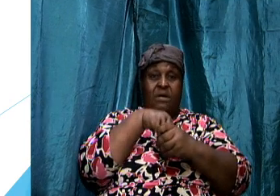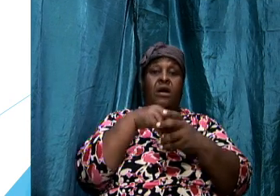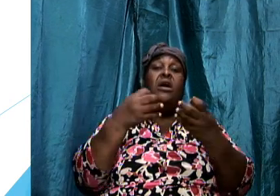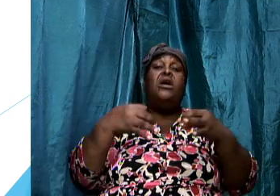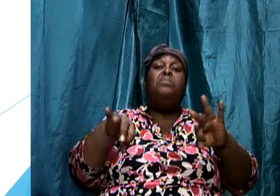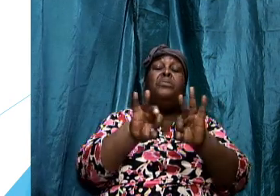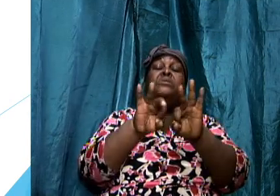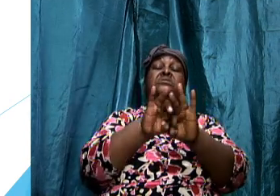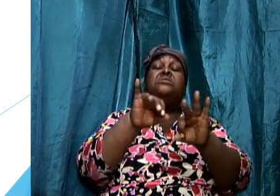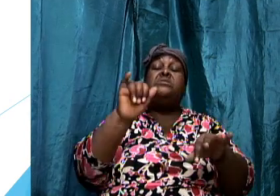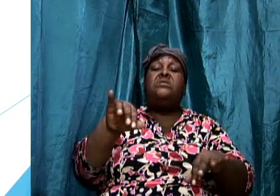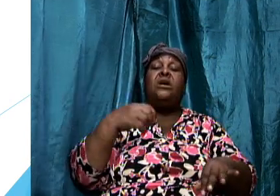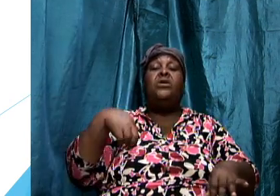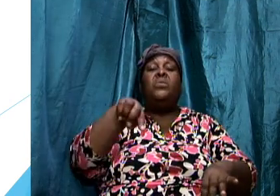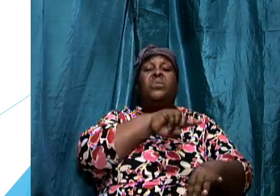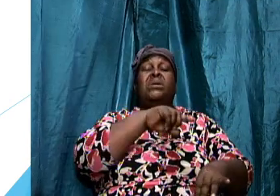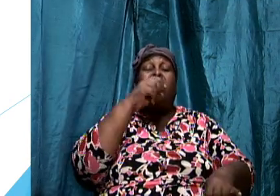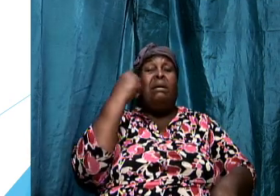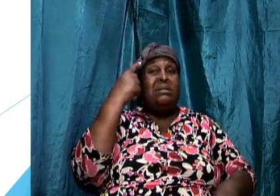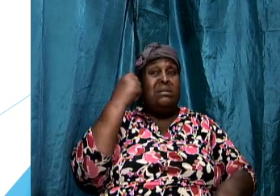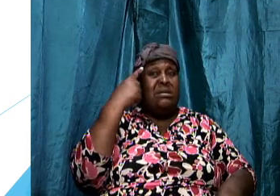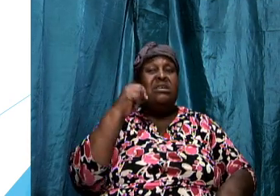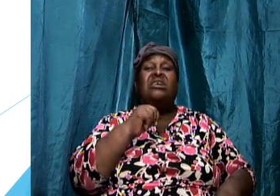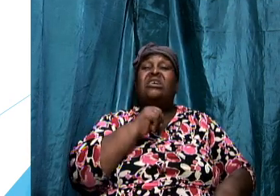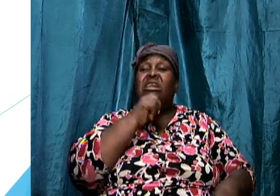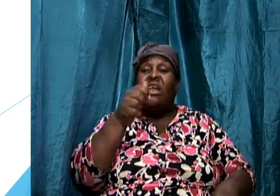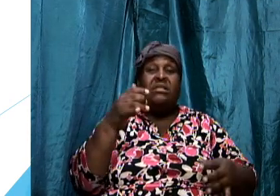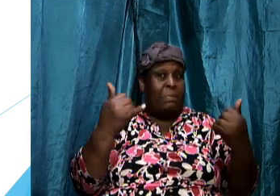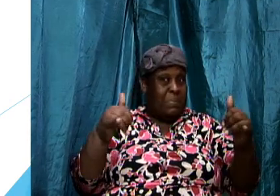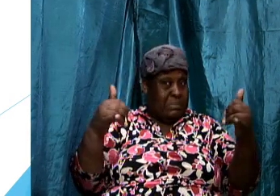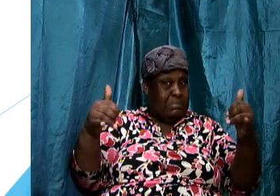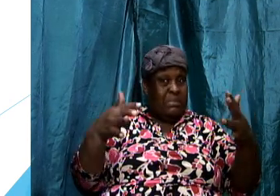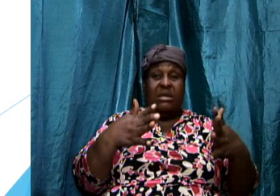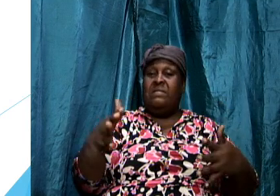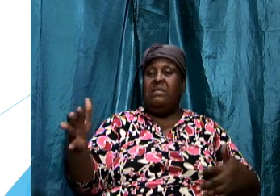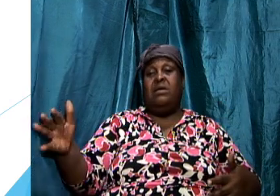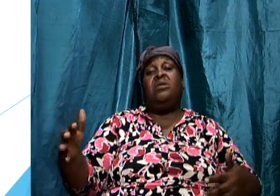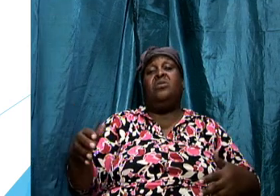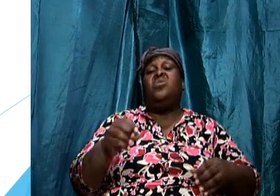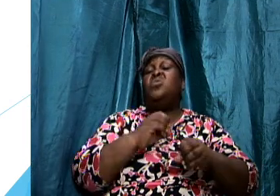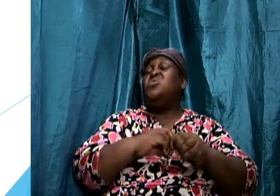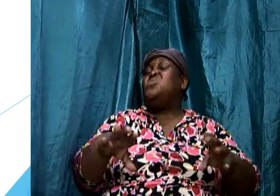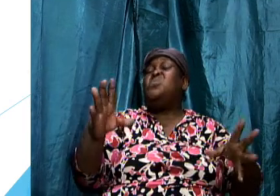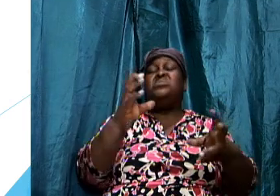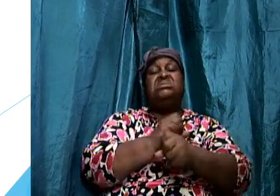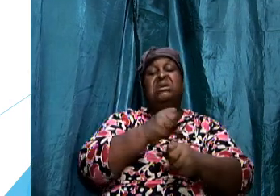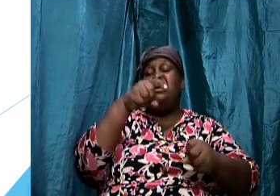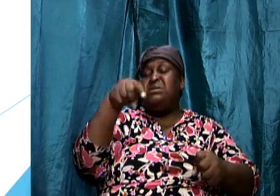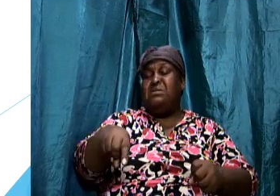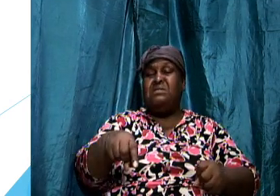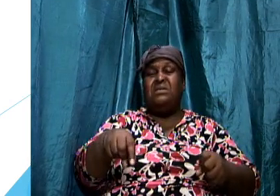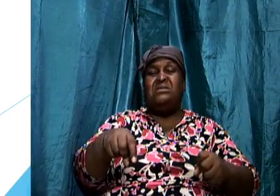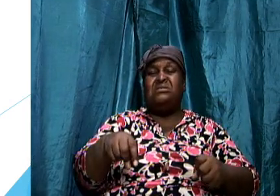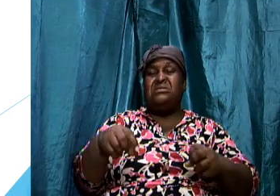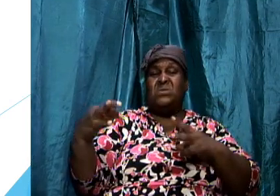that we understand that it is not a plaything do not take this war fear that we are in for